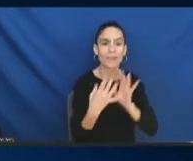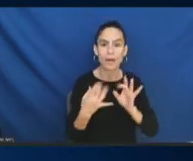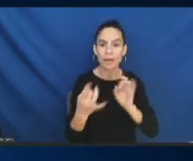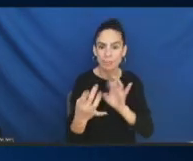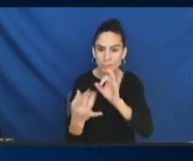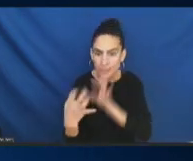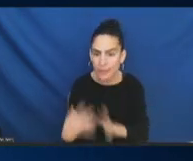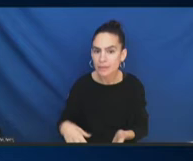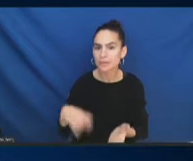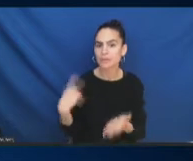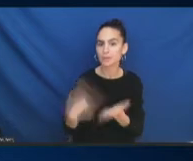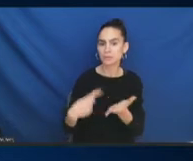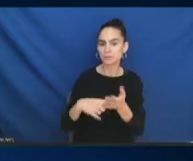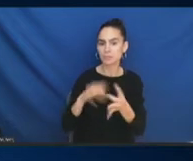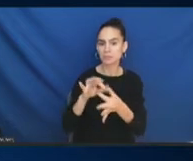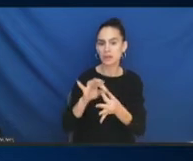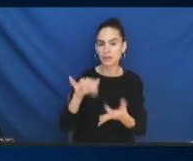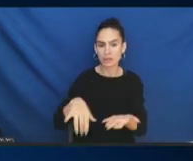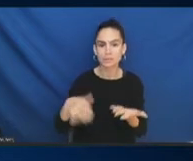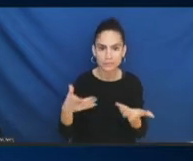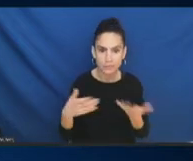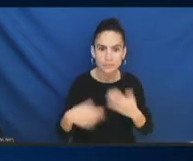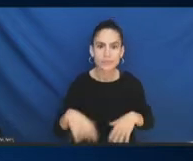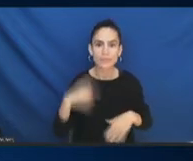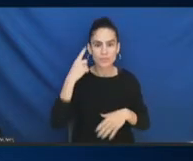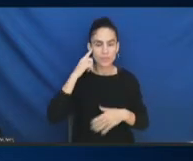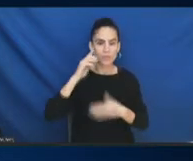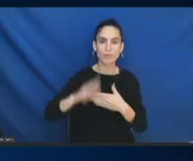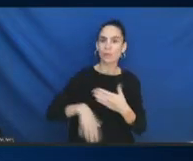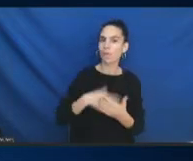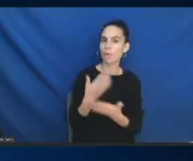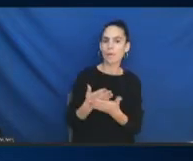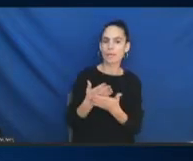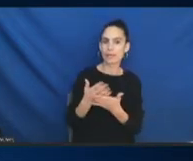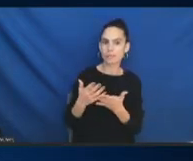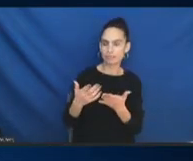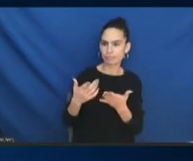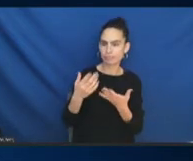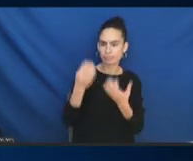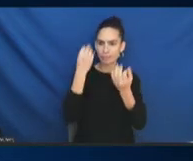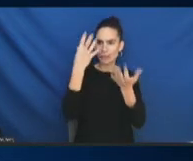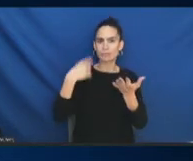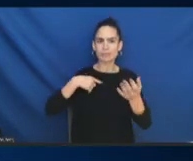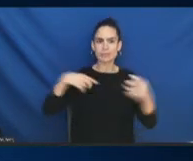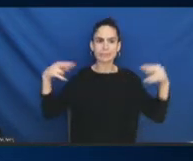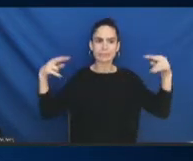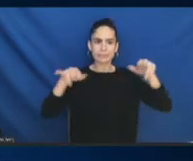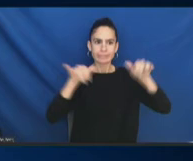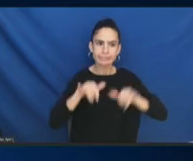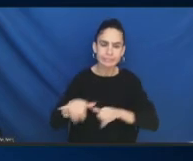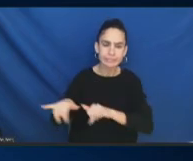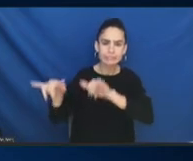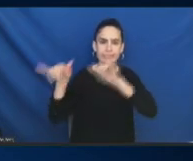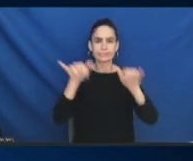it's important that we're all on the same page on that. So, any questions anybody might have